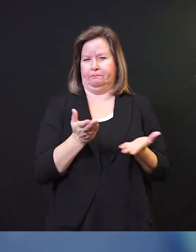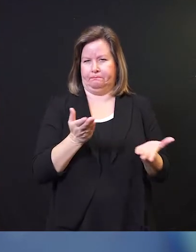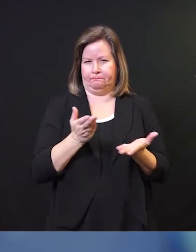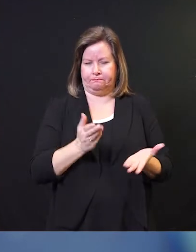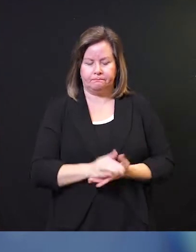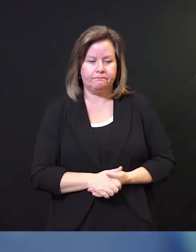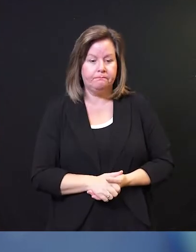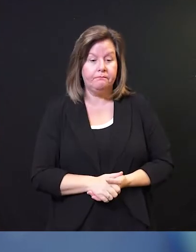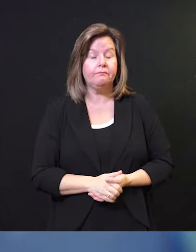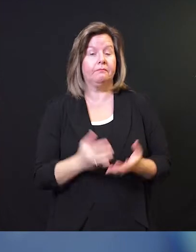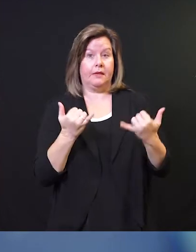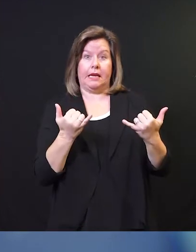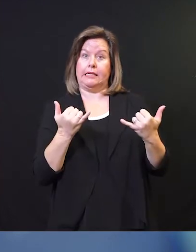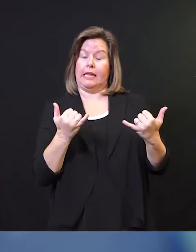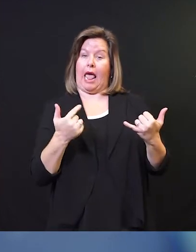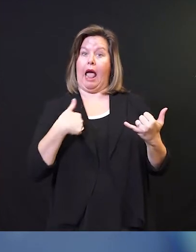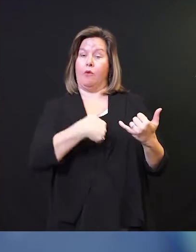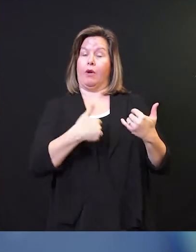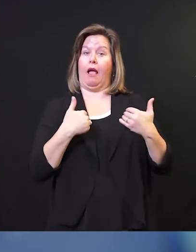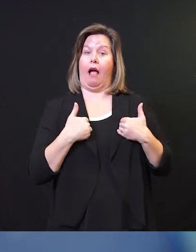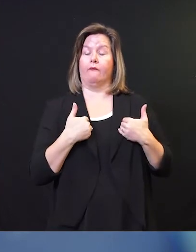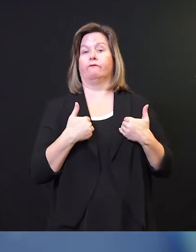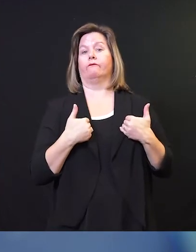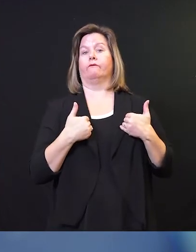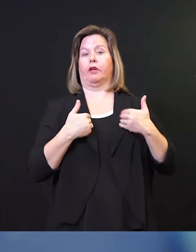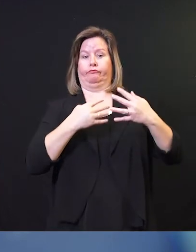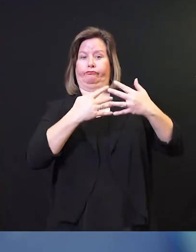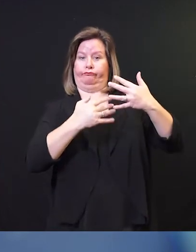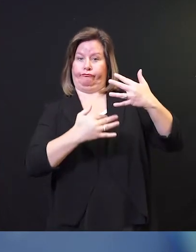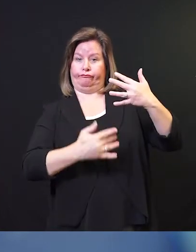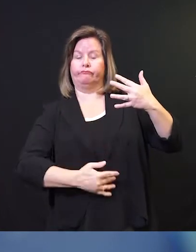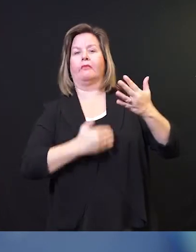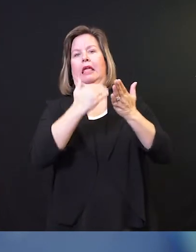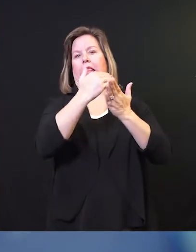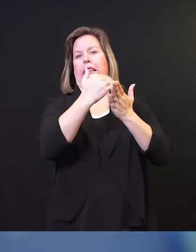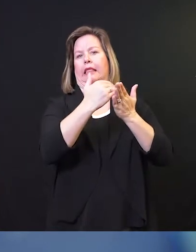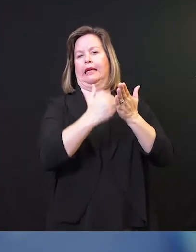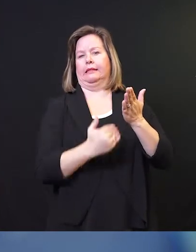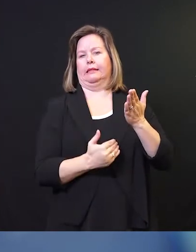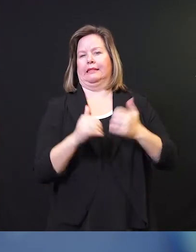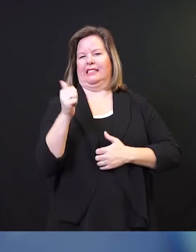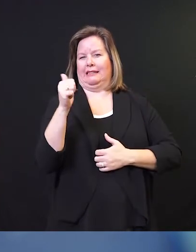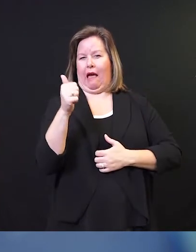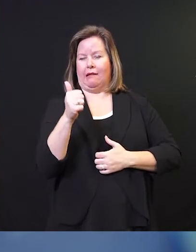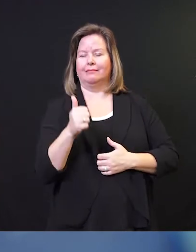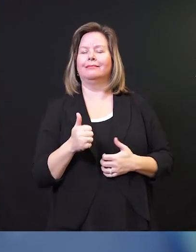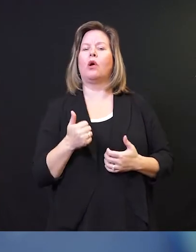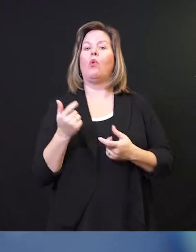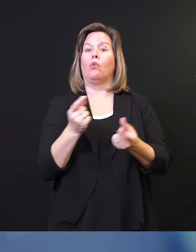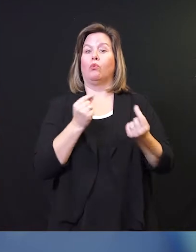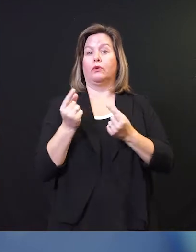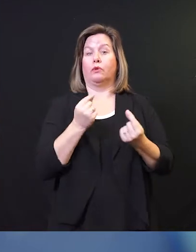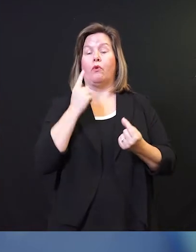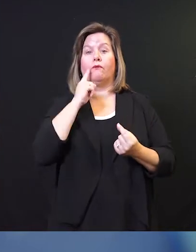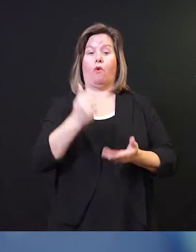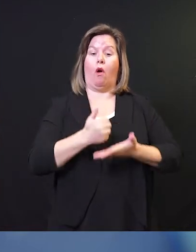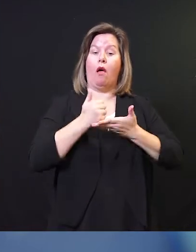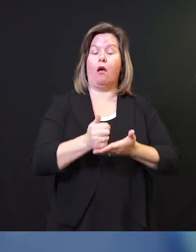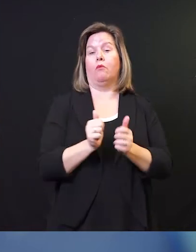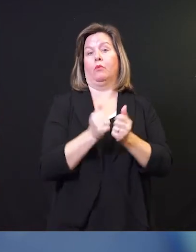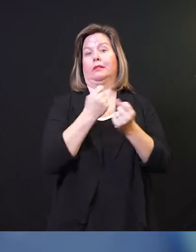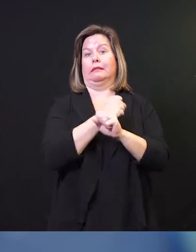And so today I've created a list. It's kind of a top 10 list, if you will, of things that you can do to create a safe workplace